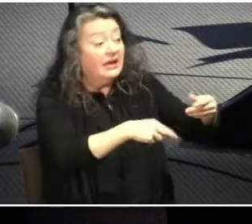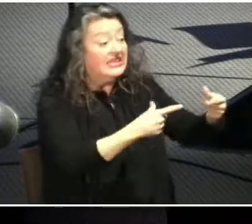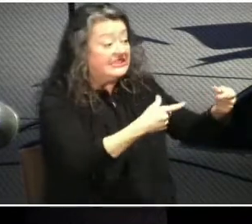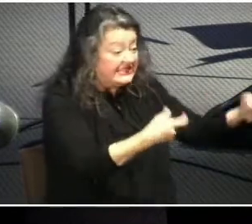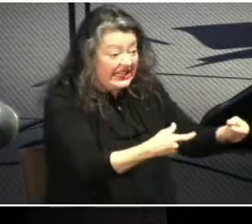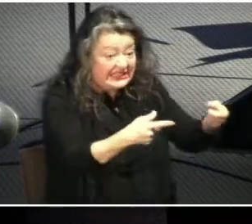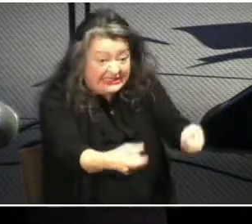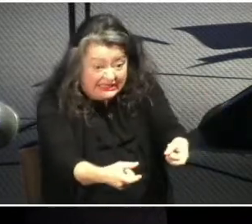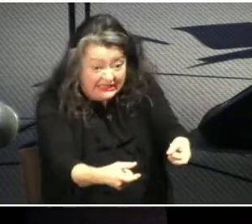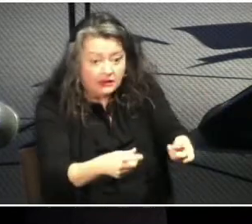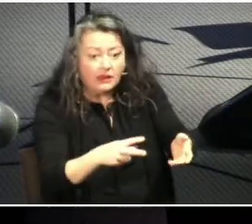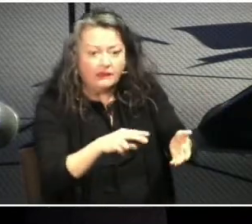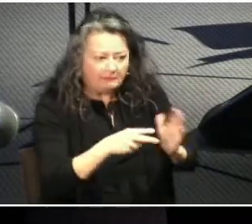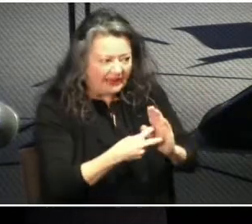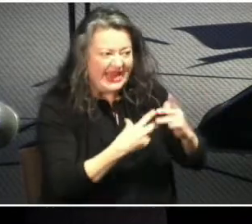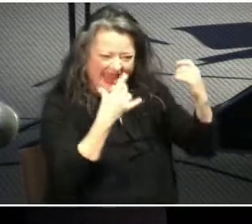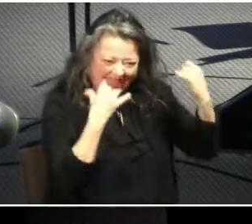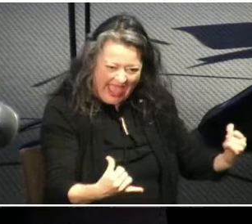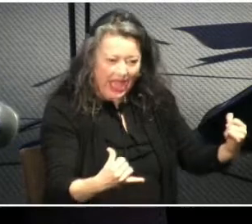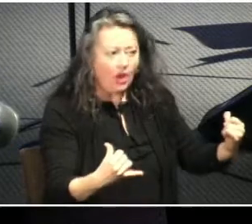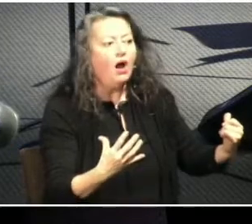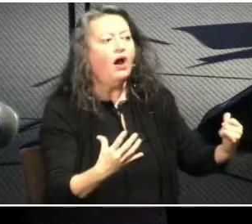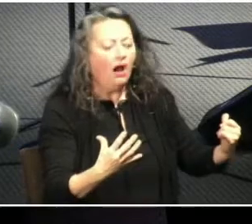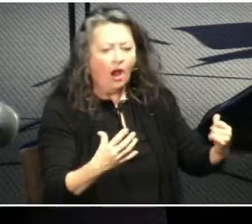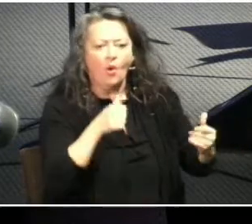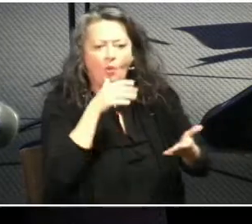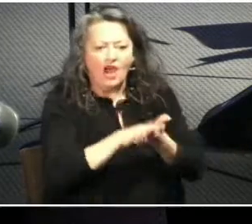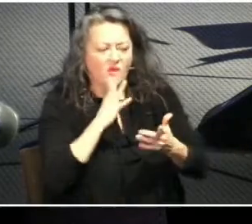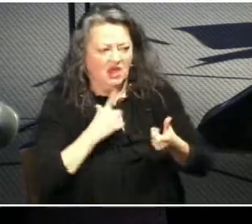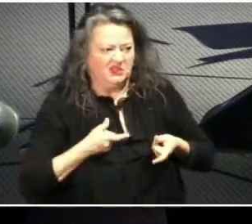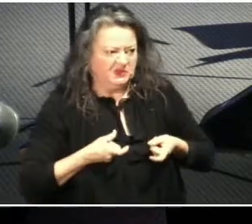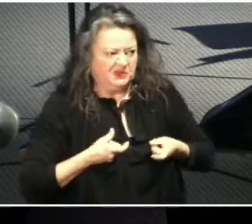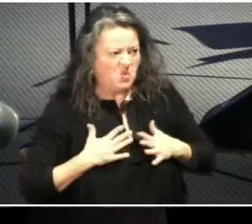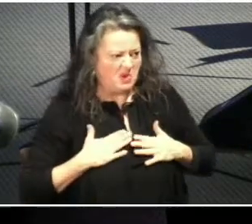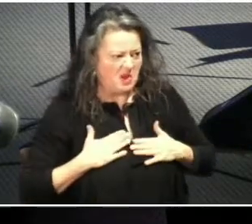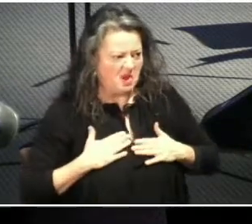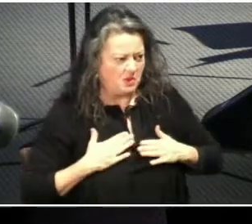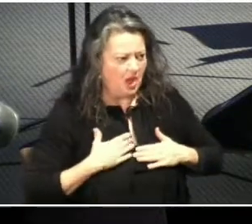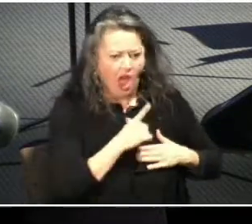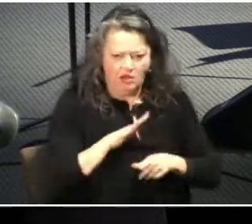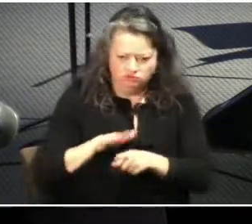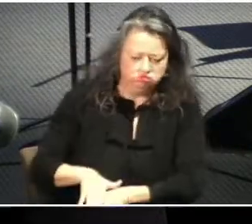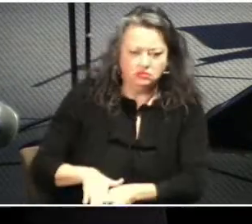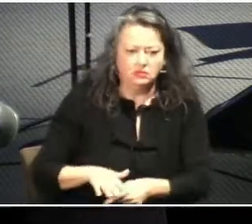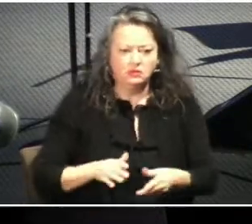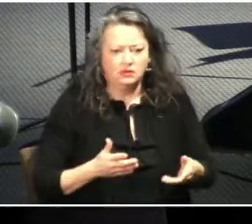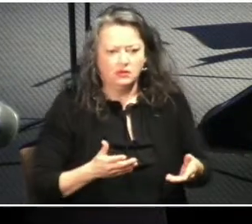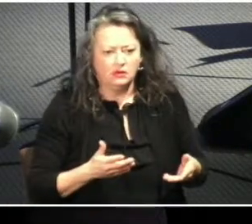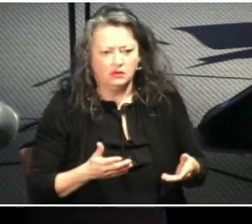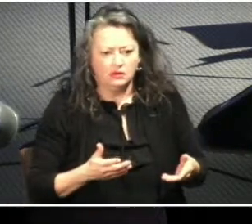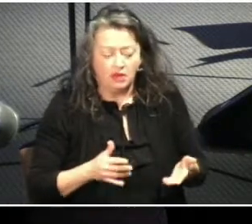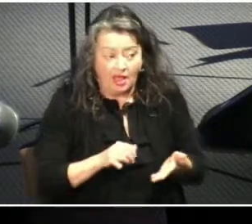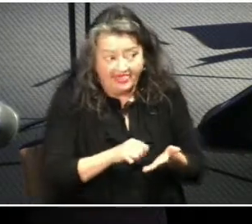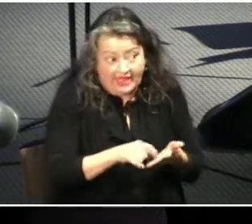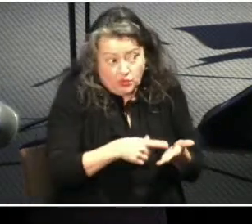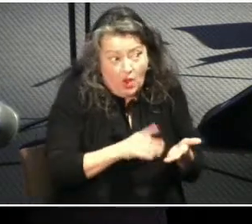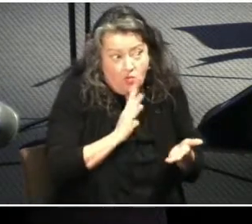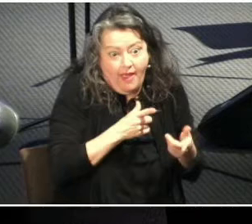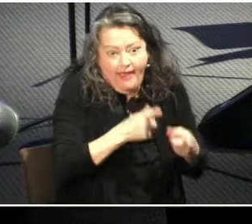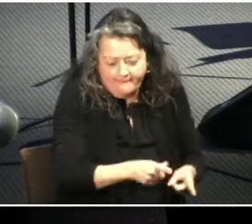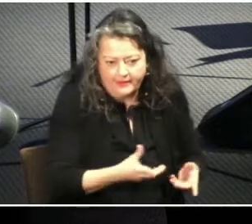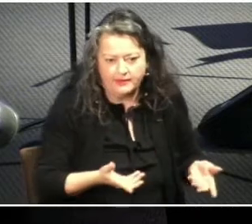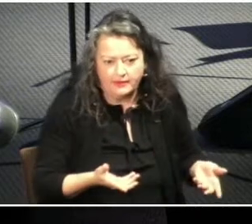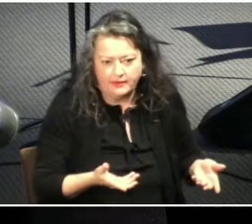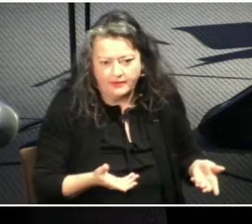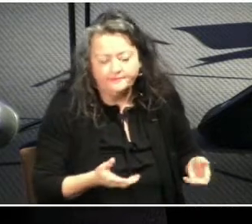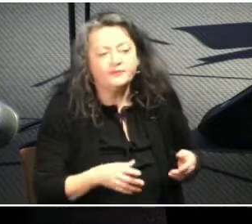harshly and in an exploitative way over his wife and tim and kathy keller comment on this in their